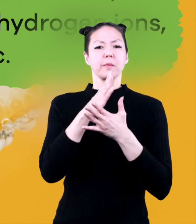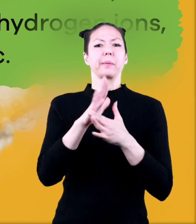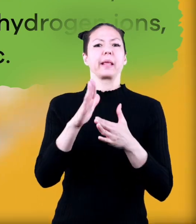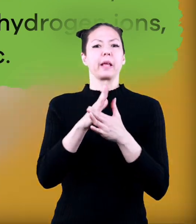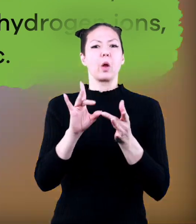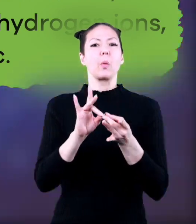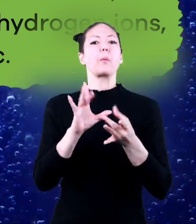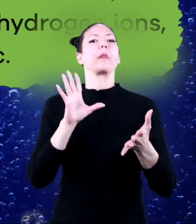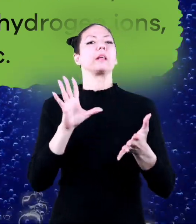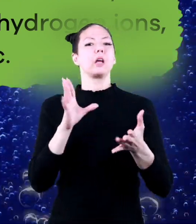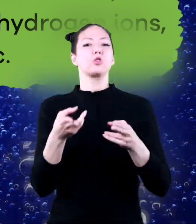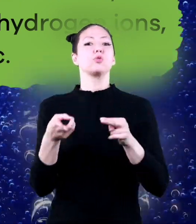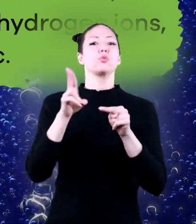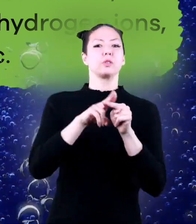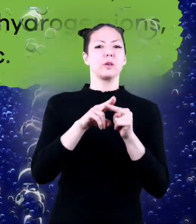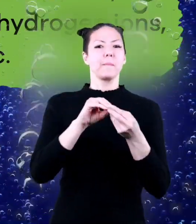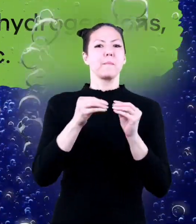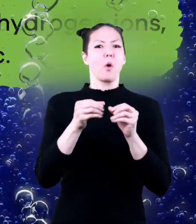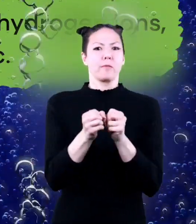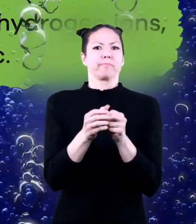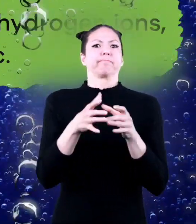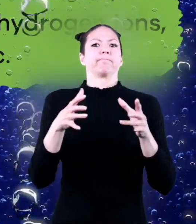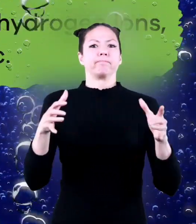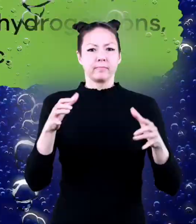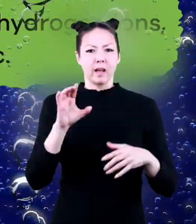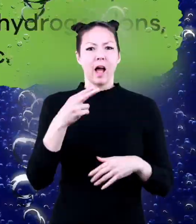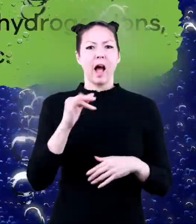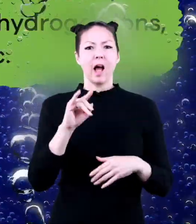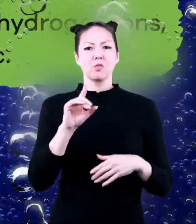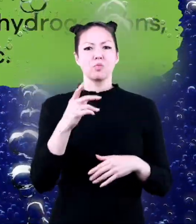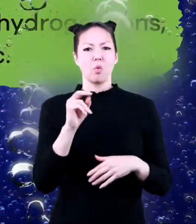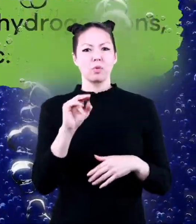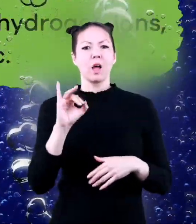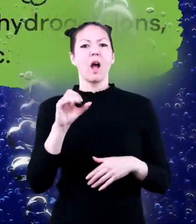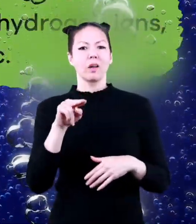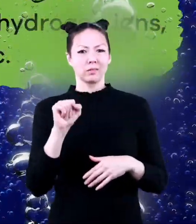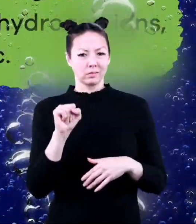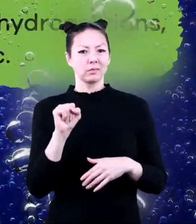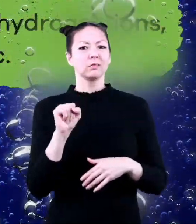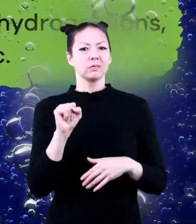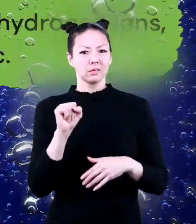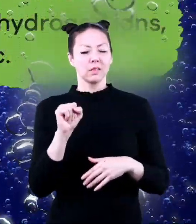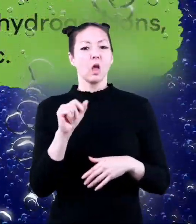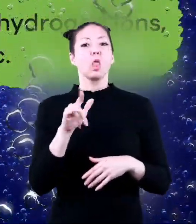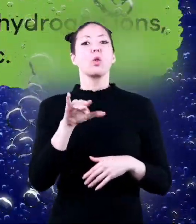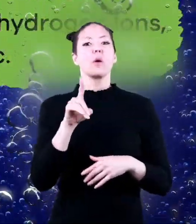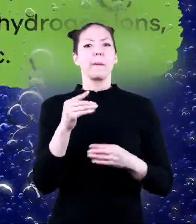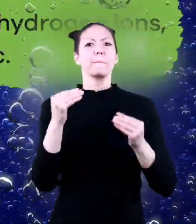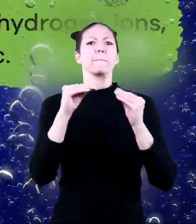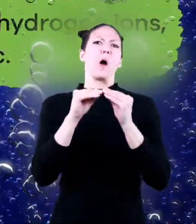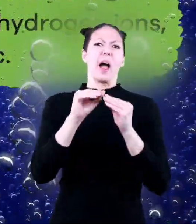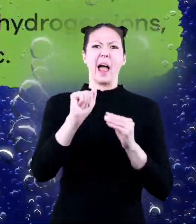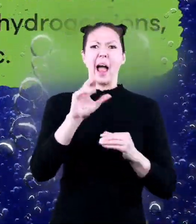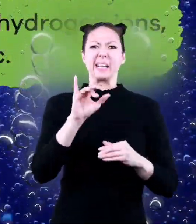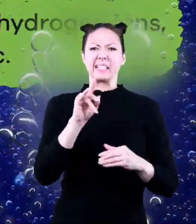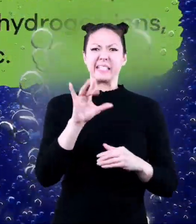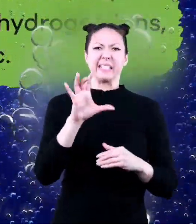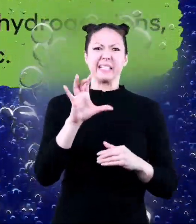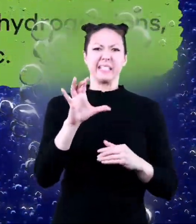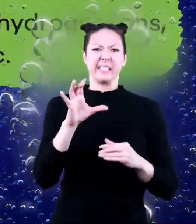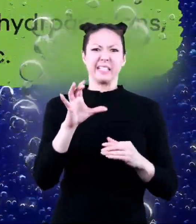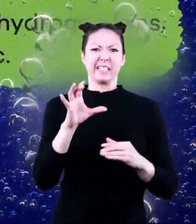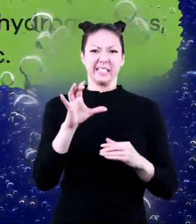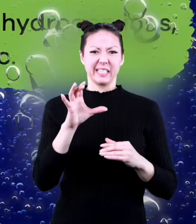they release and increase the number of hydrogen ions making a liquid more acidic